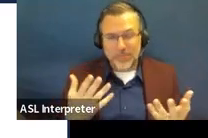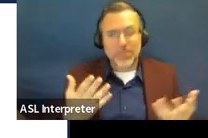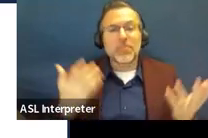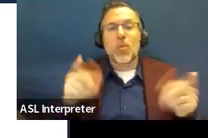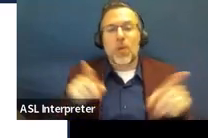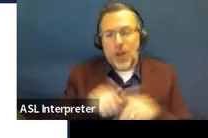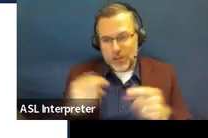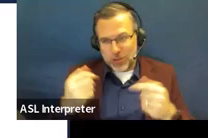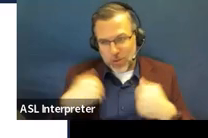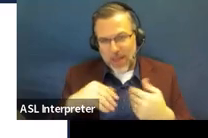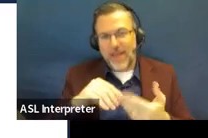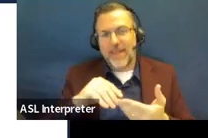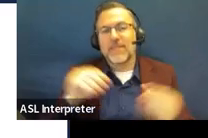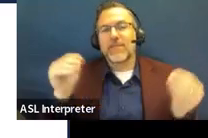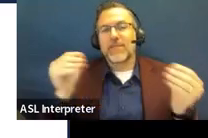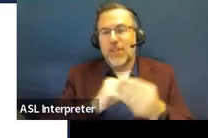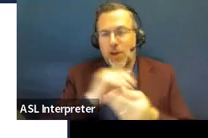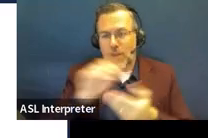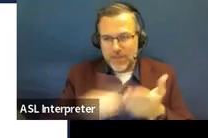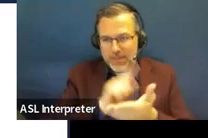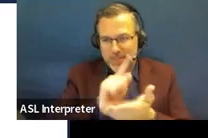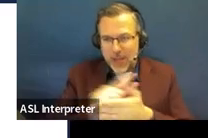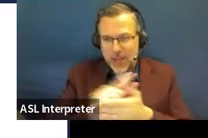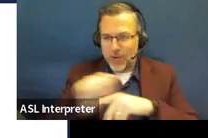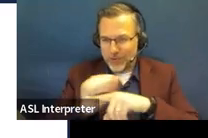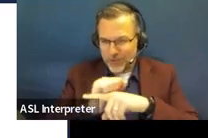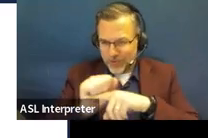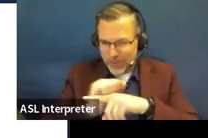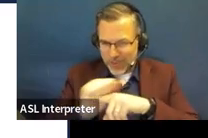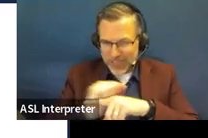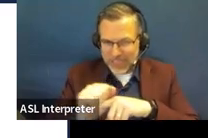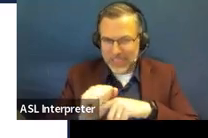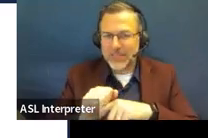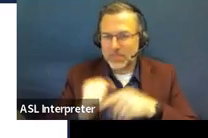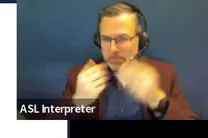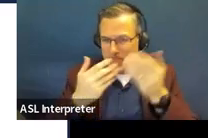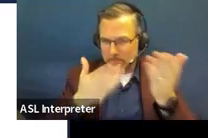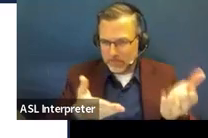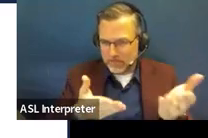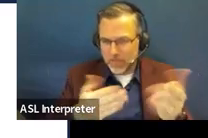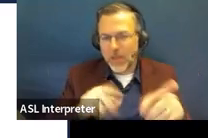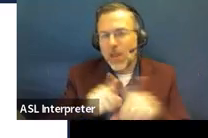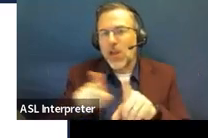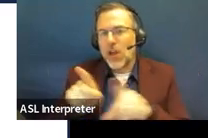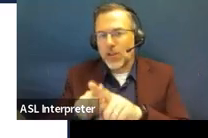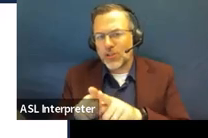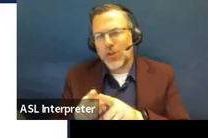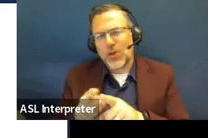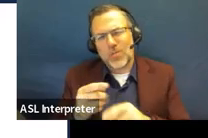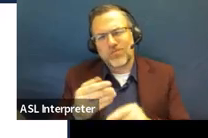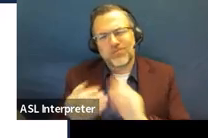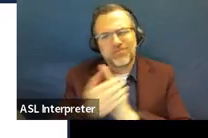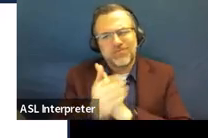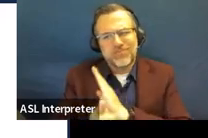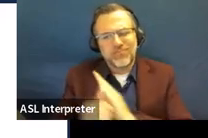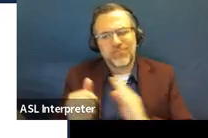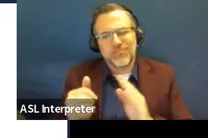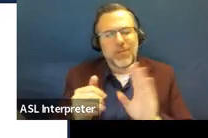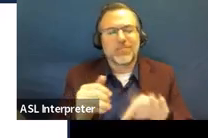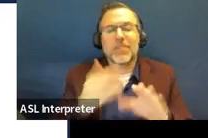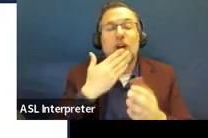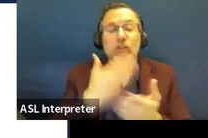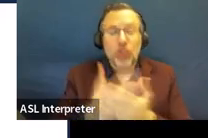our archives with a ton of data collection modules. And there was also a really good teacher input form for